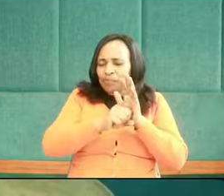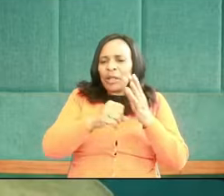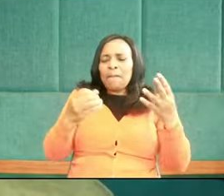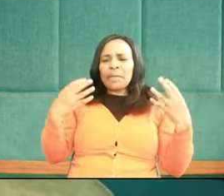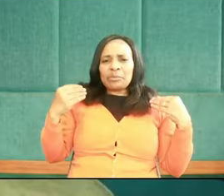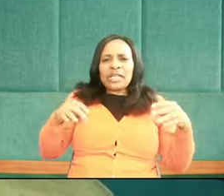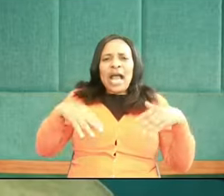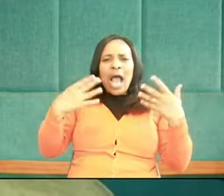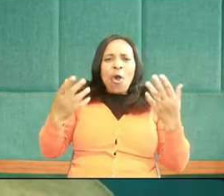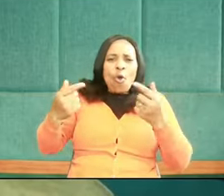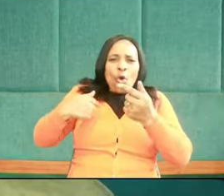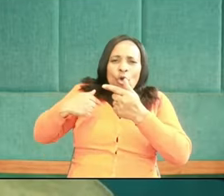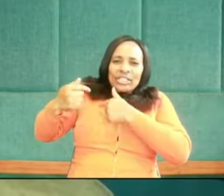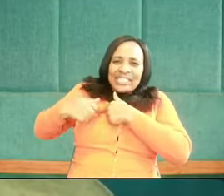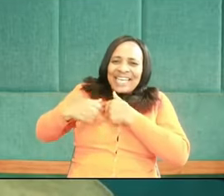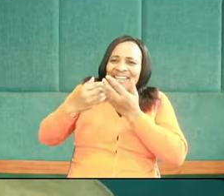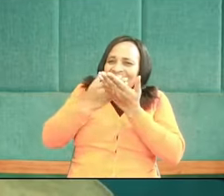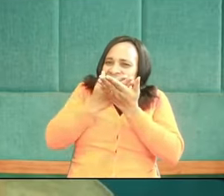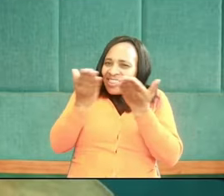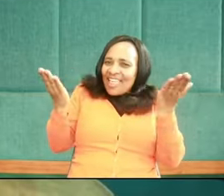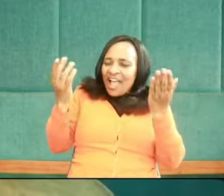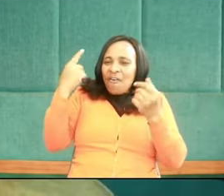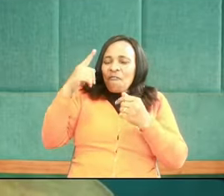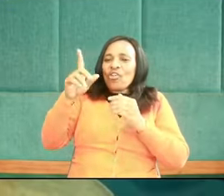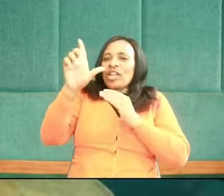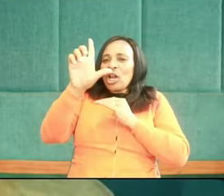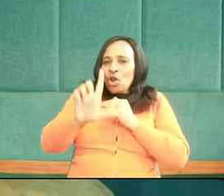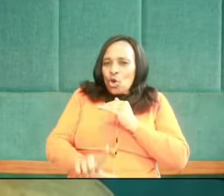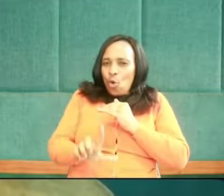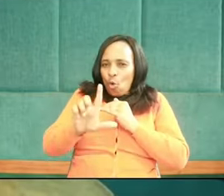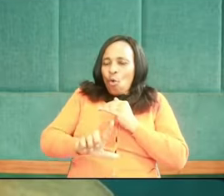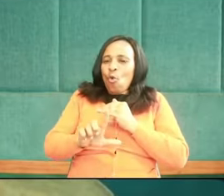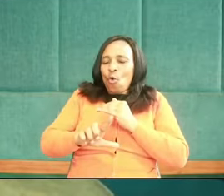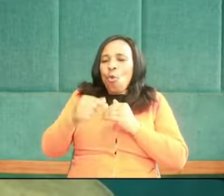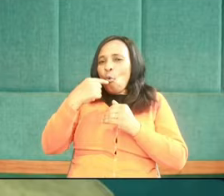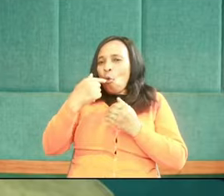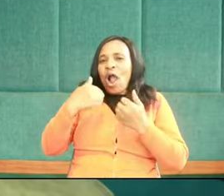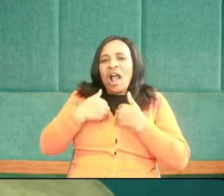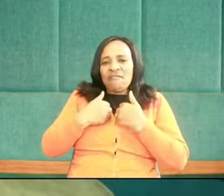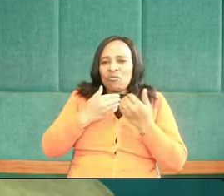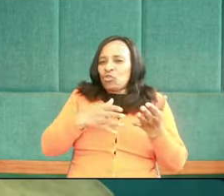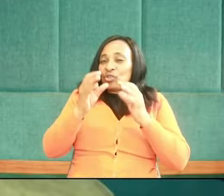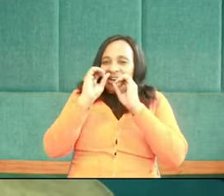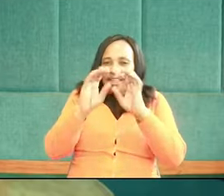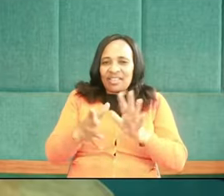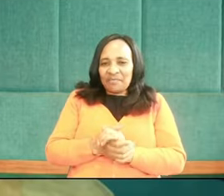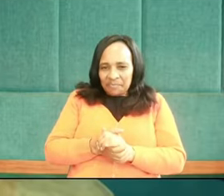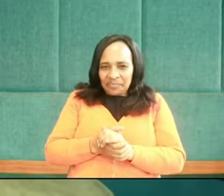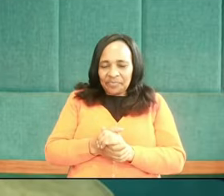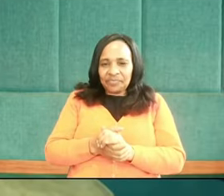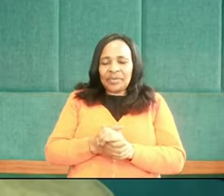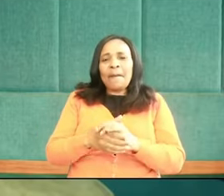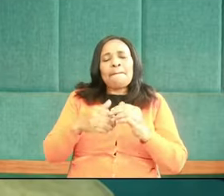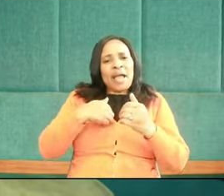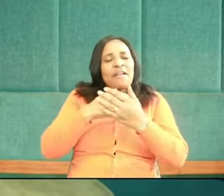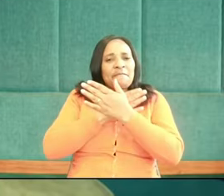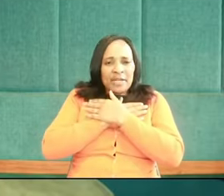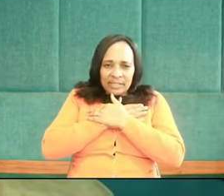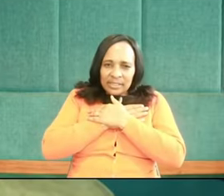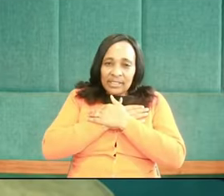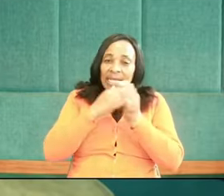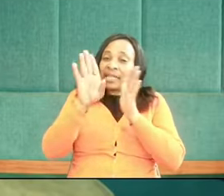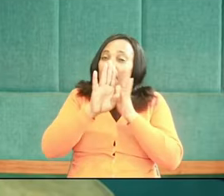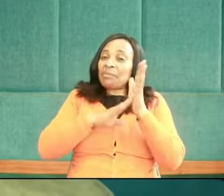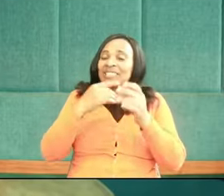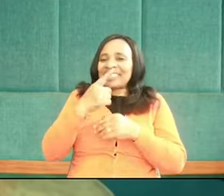concerned are they for the least fortunate? Well, friends, the Bible says that